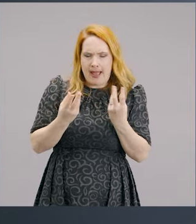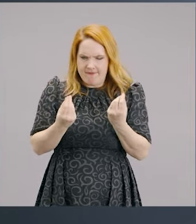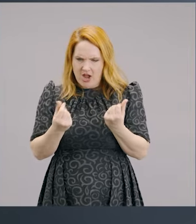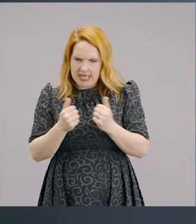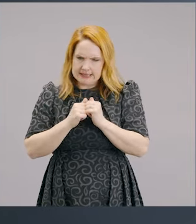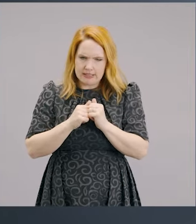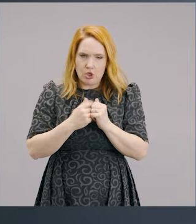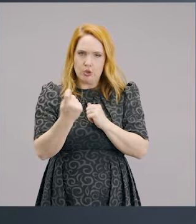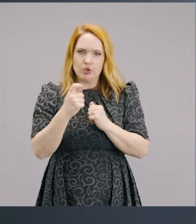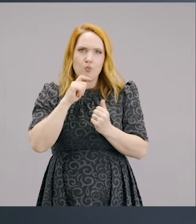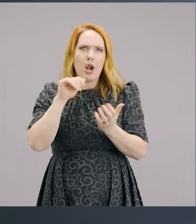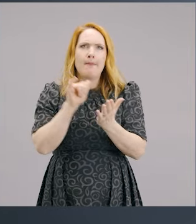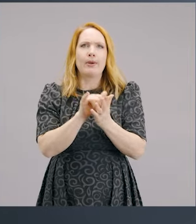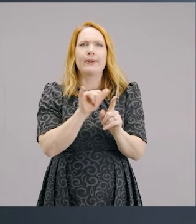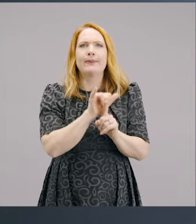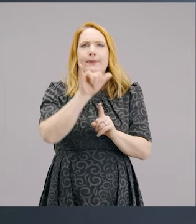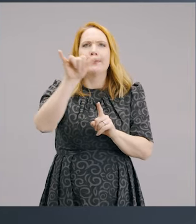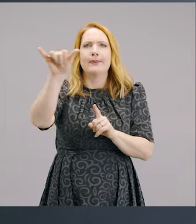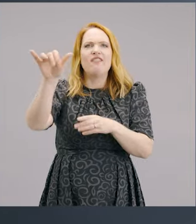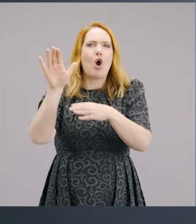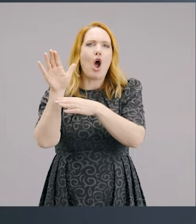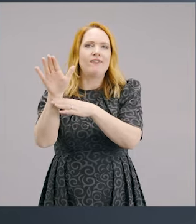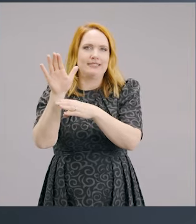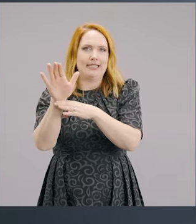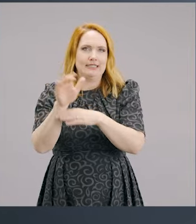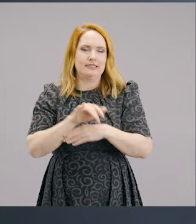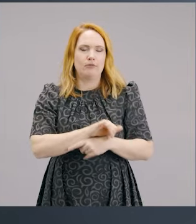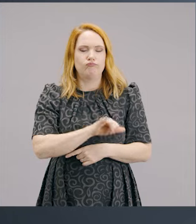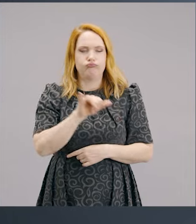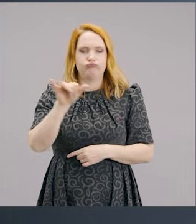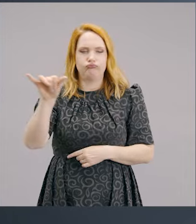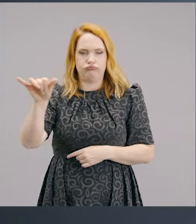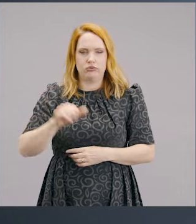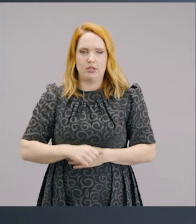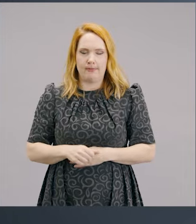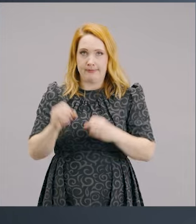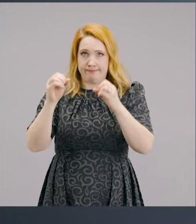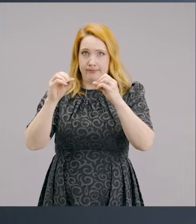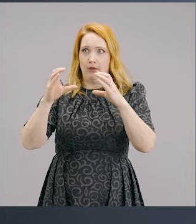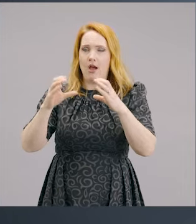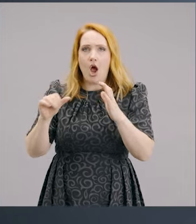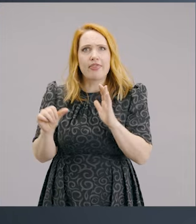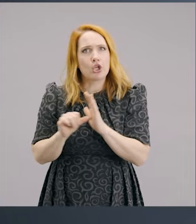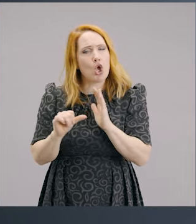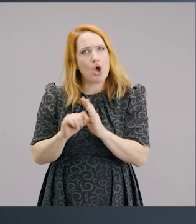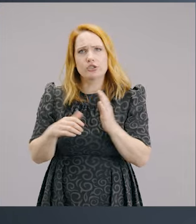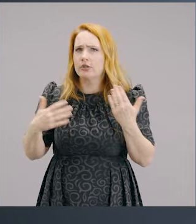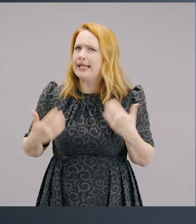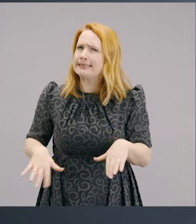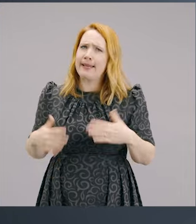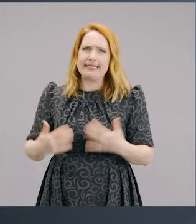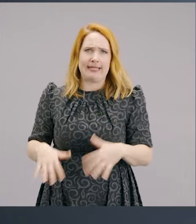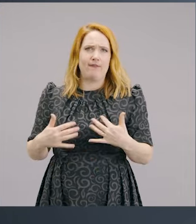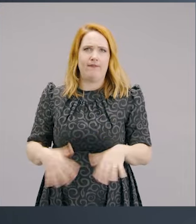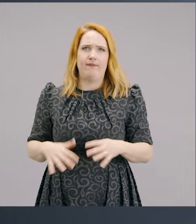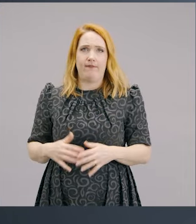book a big international airfare of something they needed to go and do. And the fares were just so extraordinarily expensive.